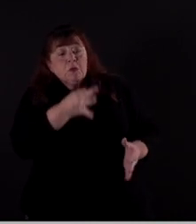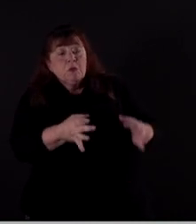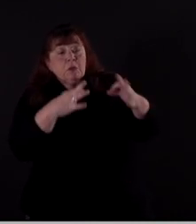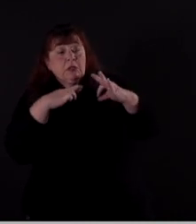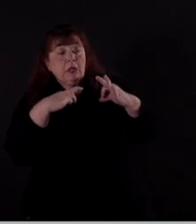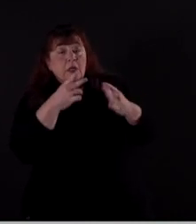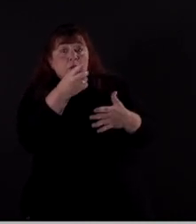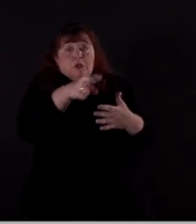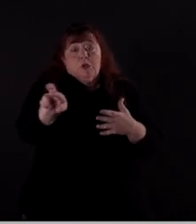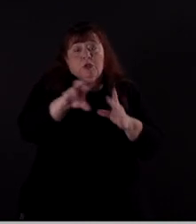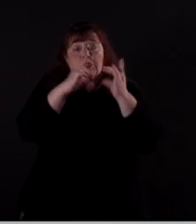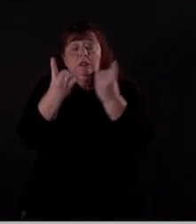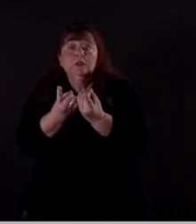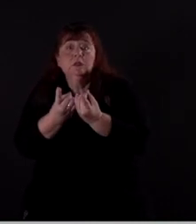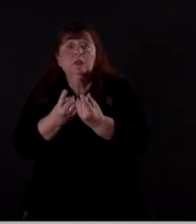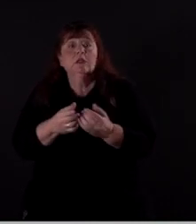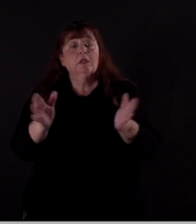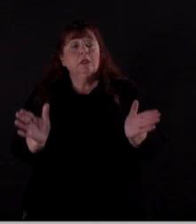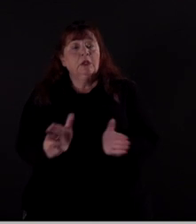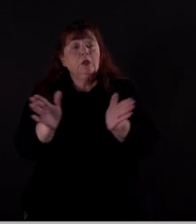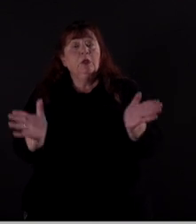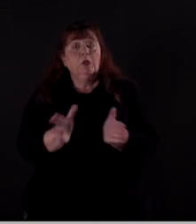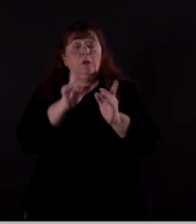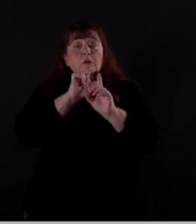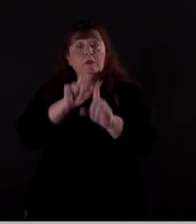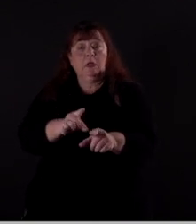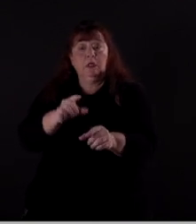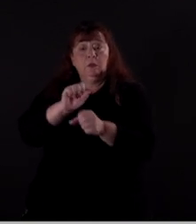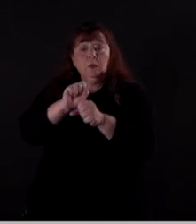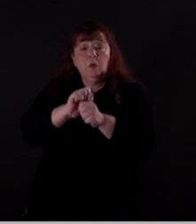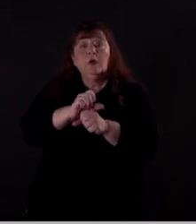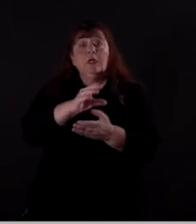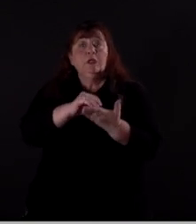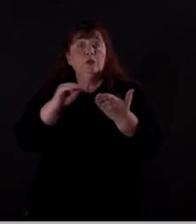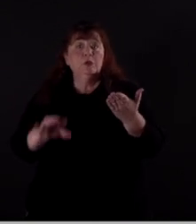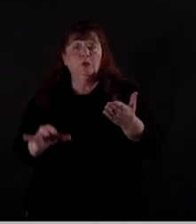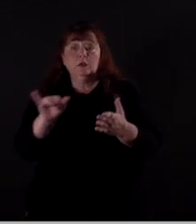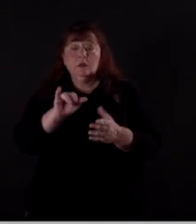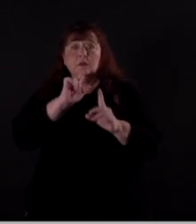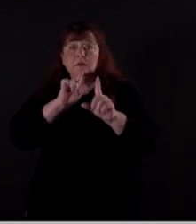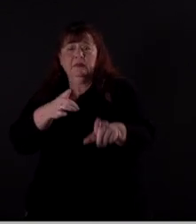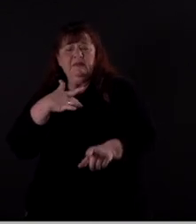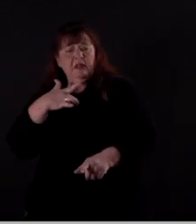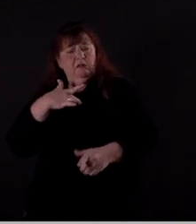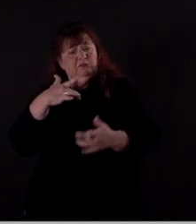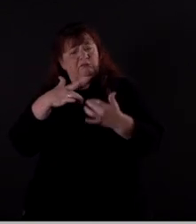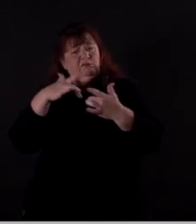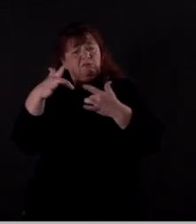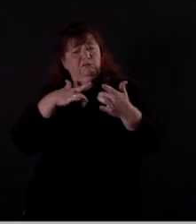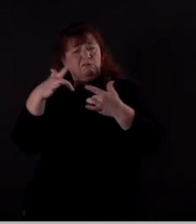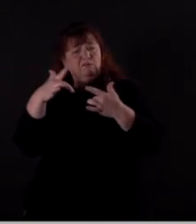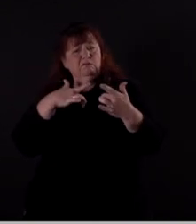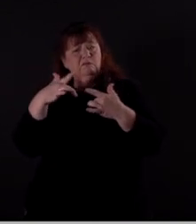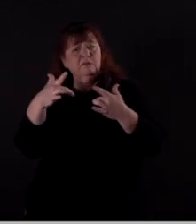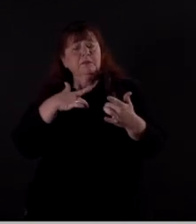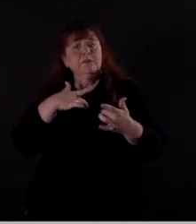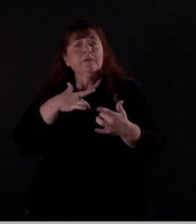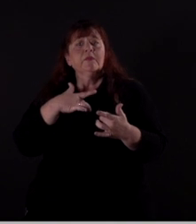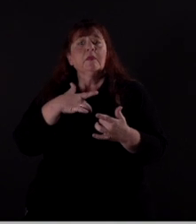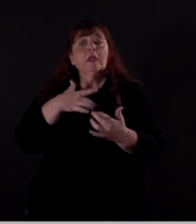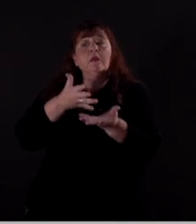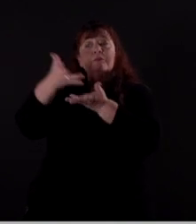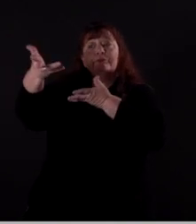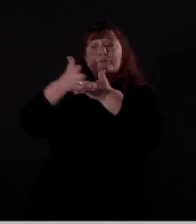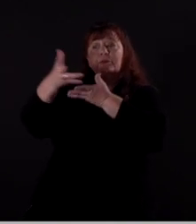or switch districts, encouraging response from employees and students alike to report when they feel a concern, and interfacing with law